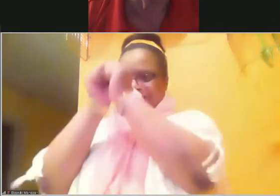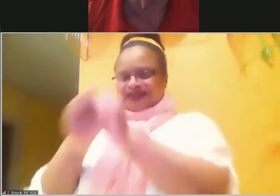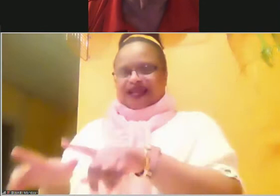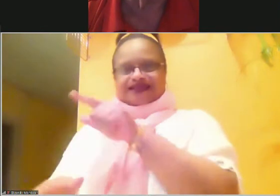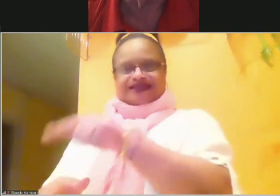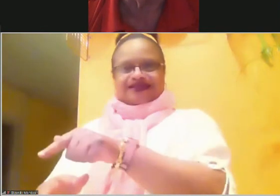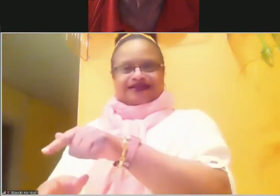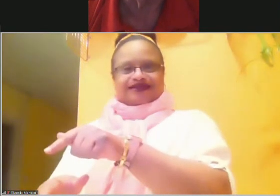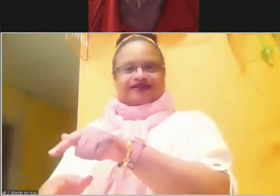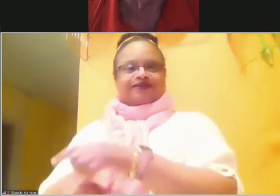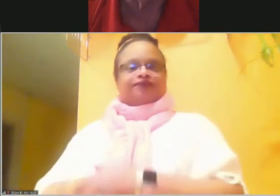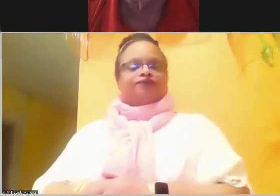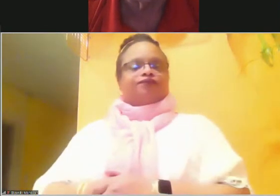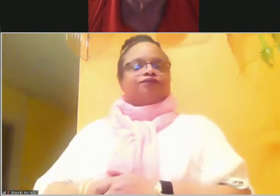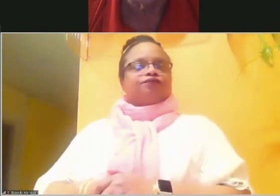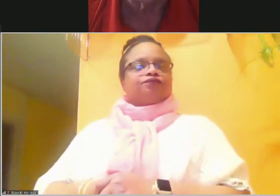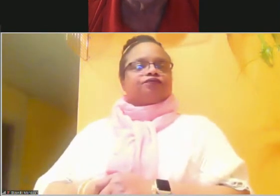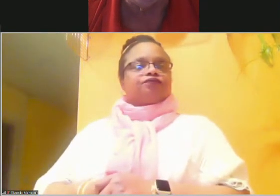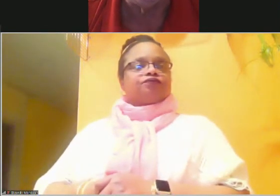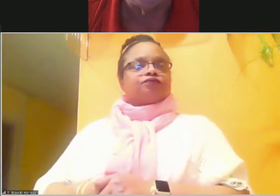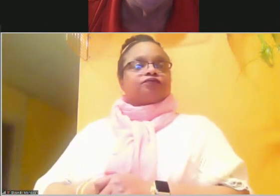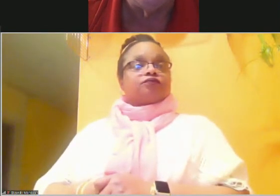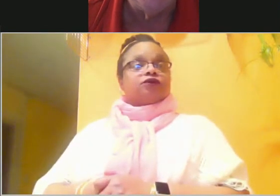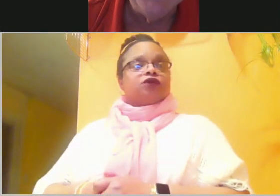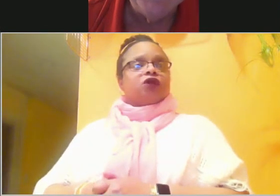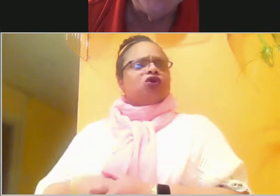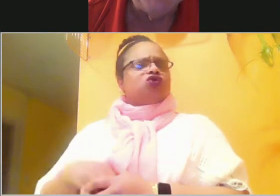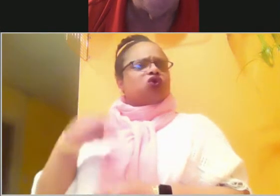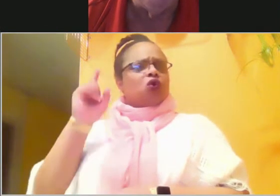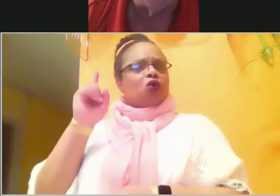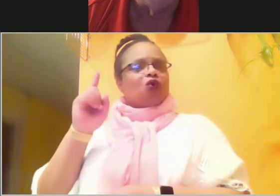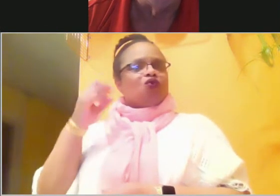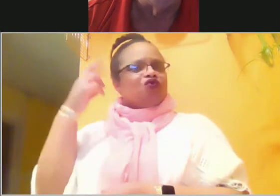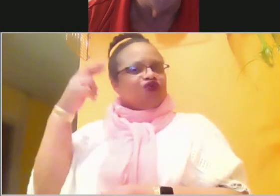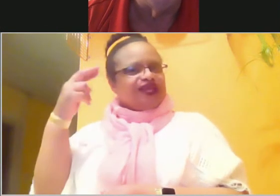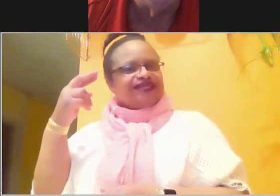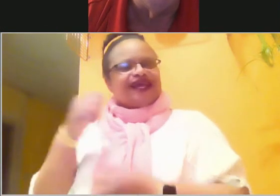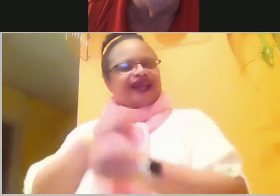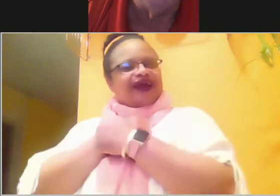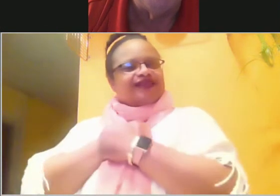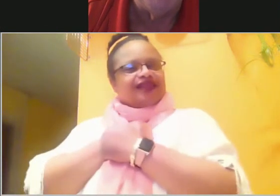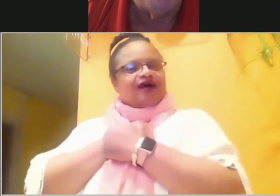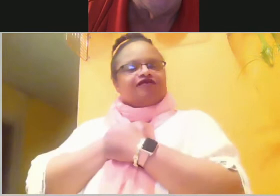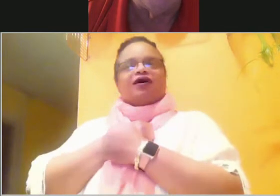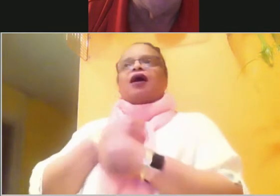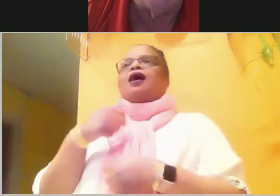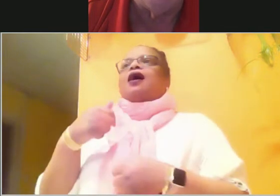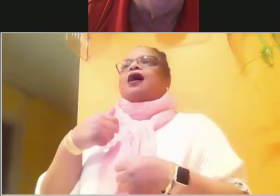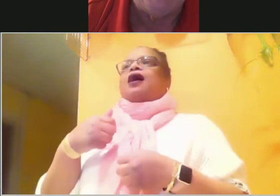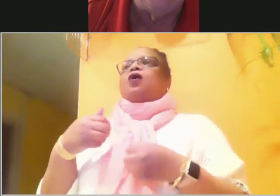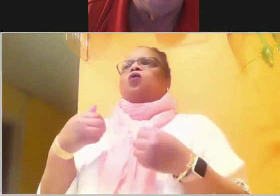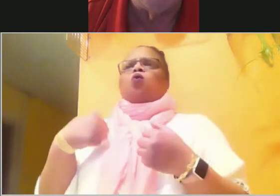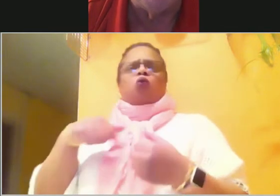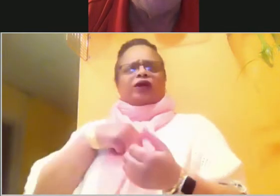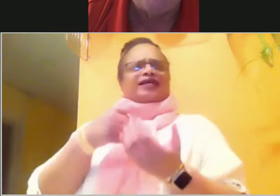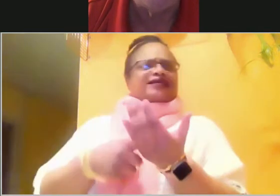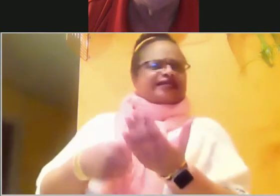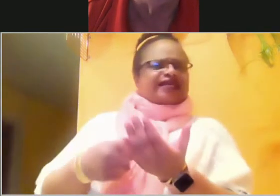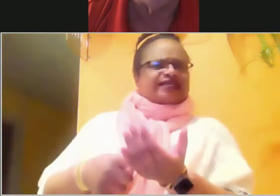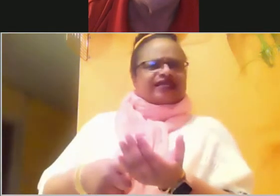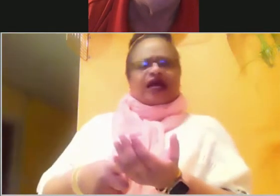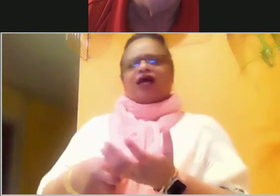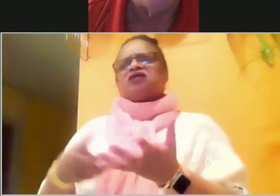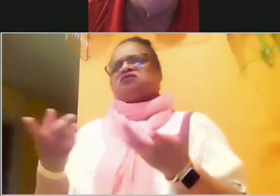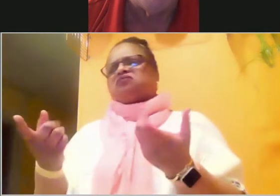One of the reasons, a little side note on this, one of the reasons why I love this. Several of my older brothers, you know, we talk a lot about aging for the